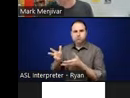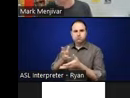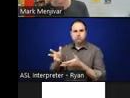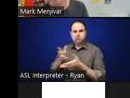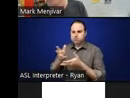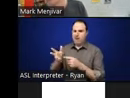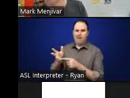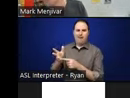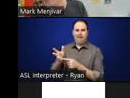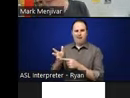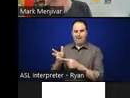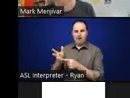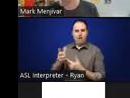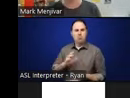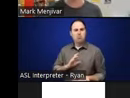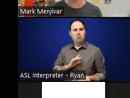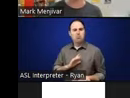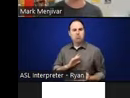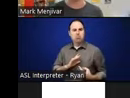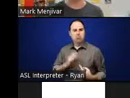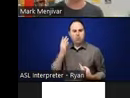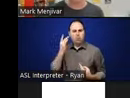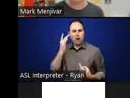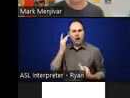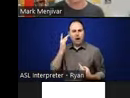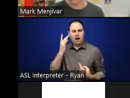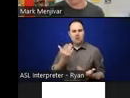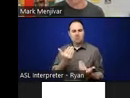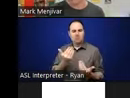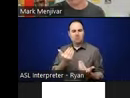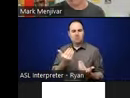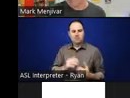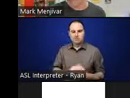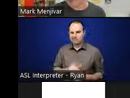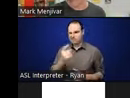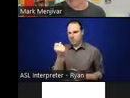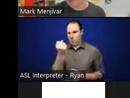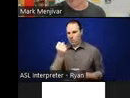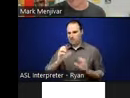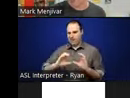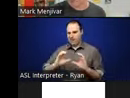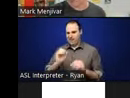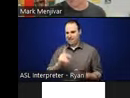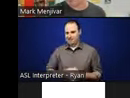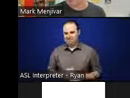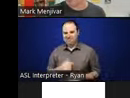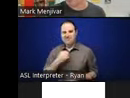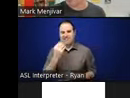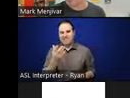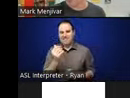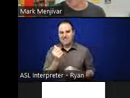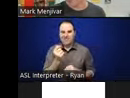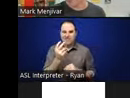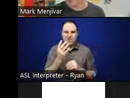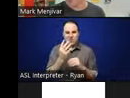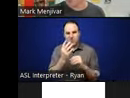on the chat for now. And we will be sharing that in the breakout room. I'm just going to give us just a few seconds to get the